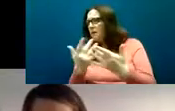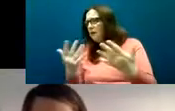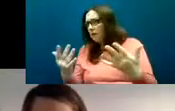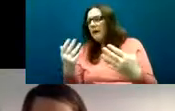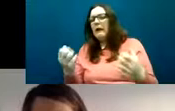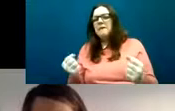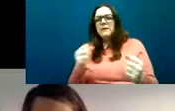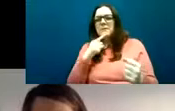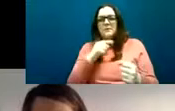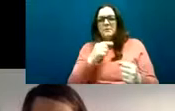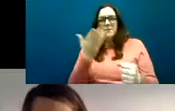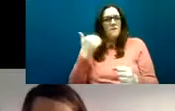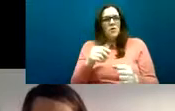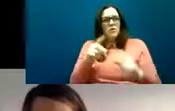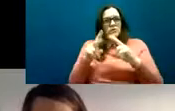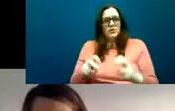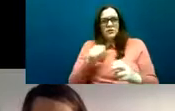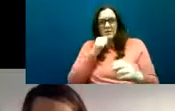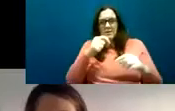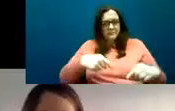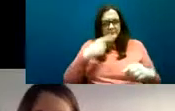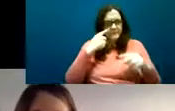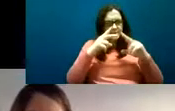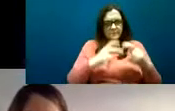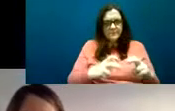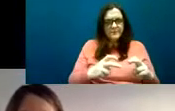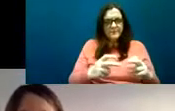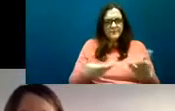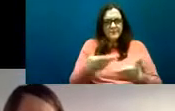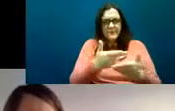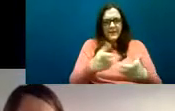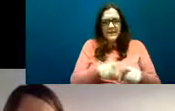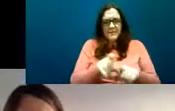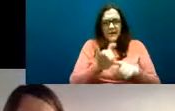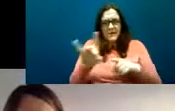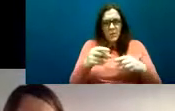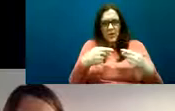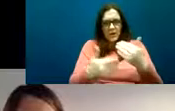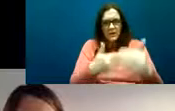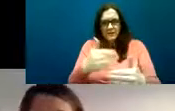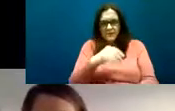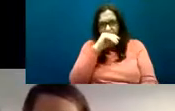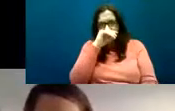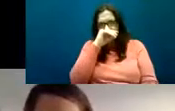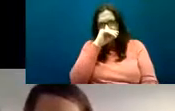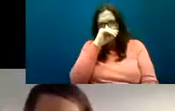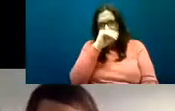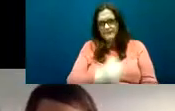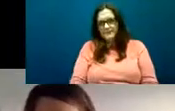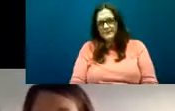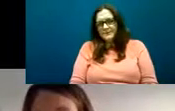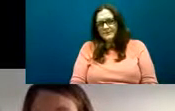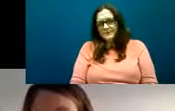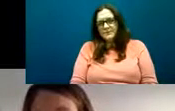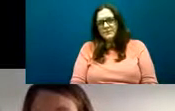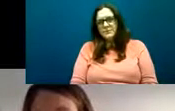explored this in this context and probably worth mentioning as well that autism prevalence estimation